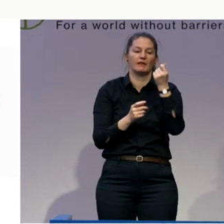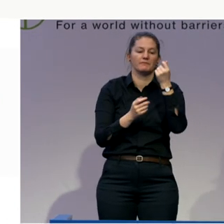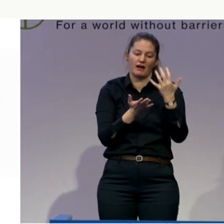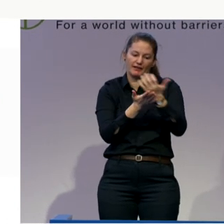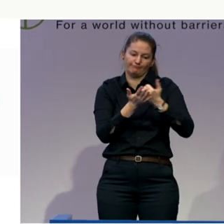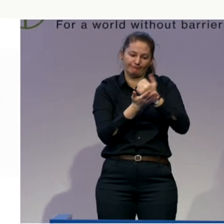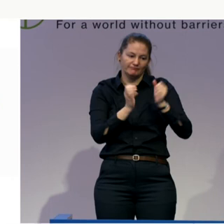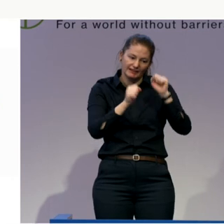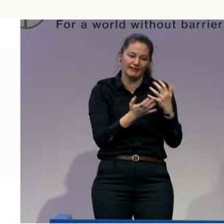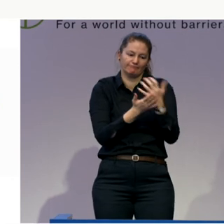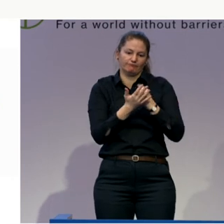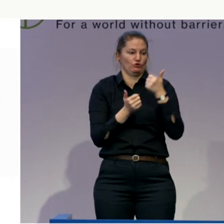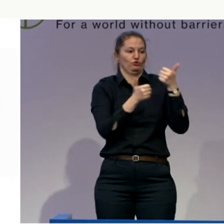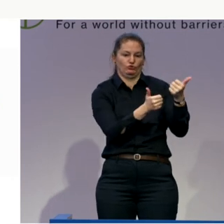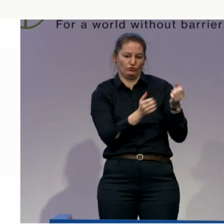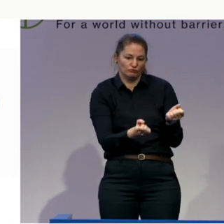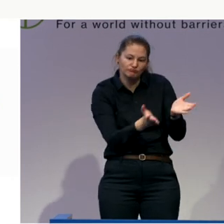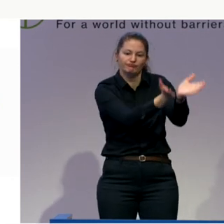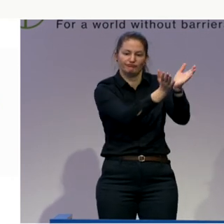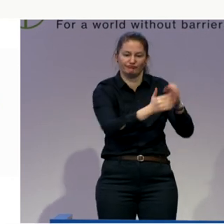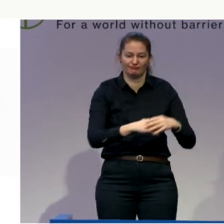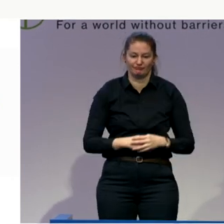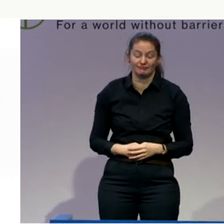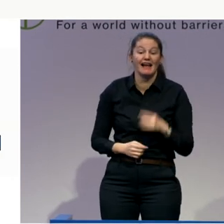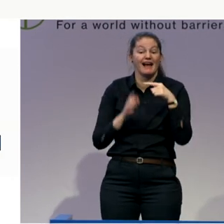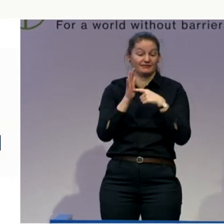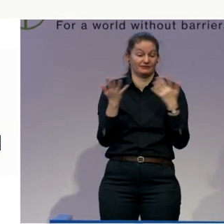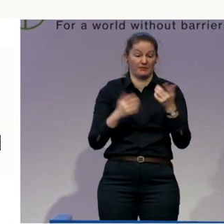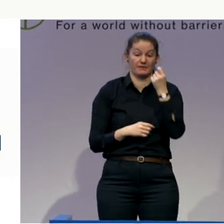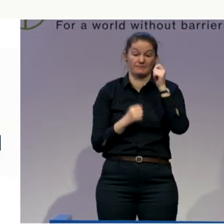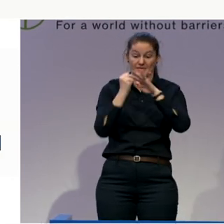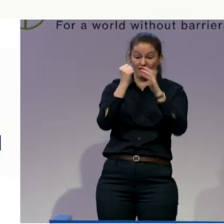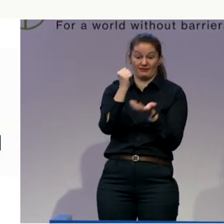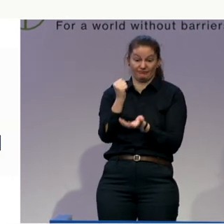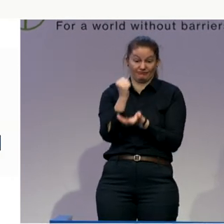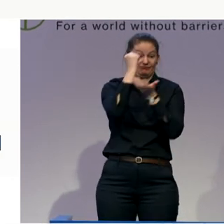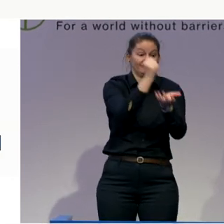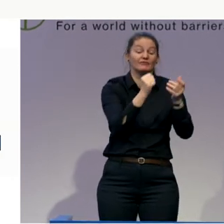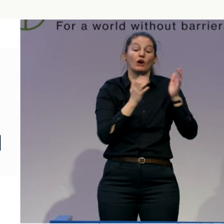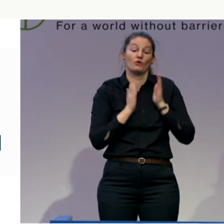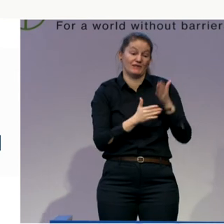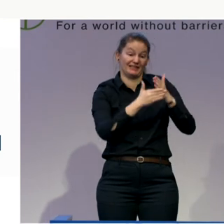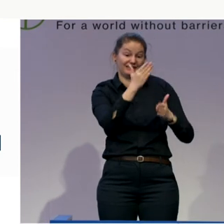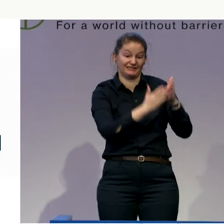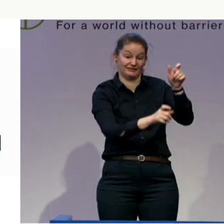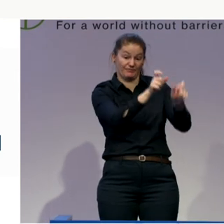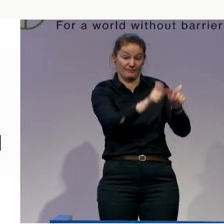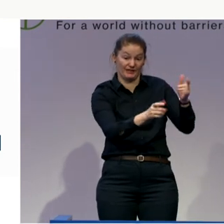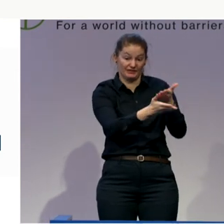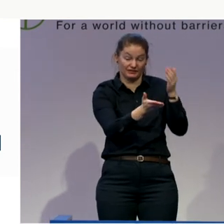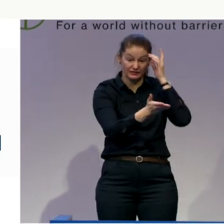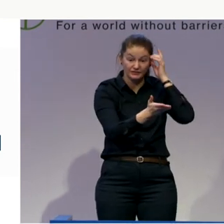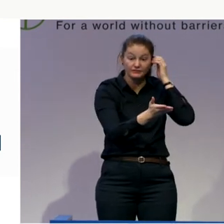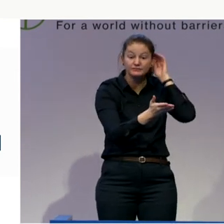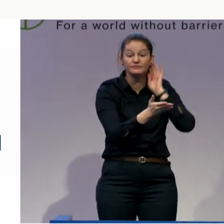regulate, if you give funding to disabled people, sometimes their wage structures are administered by disabled